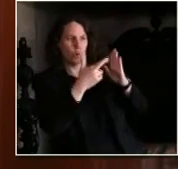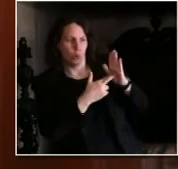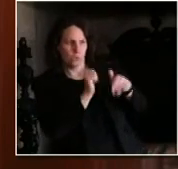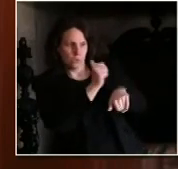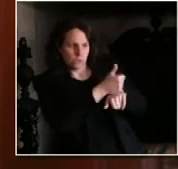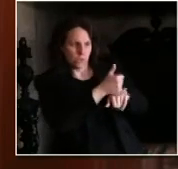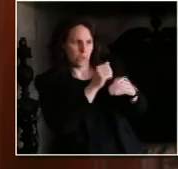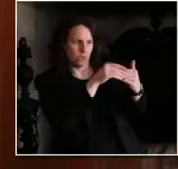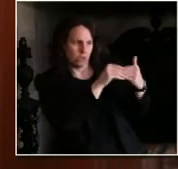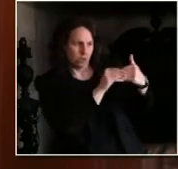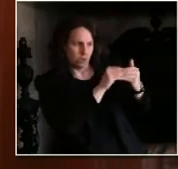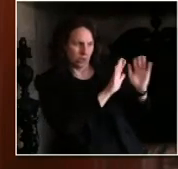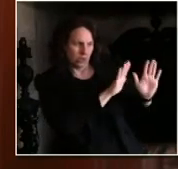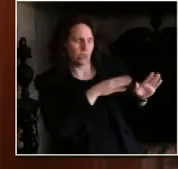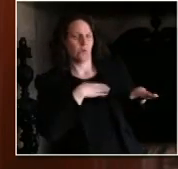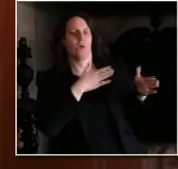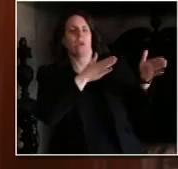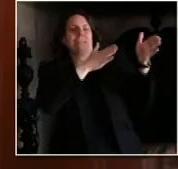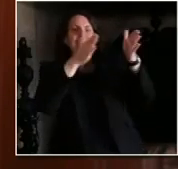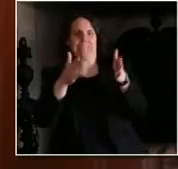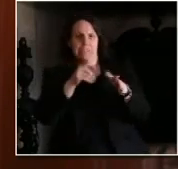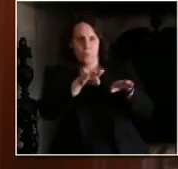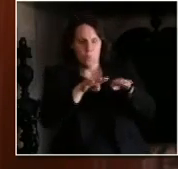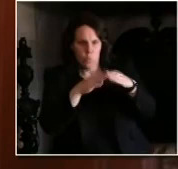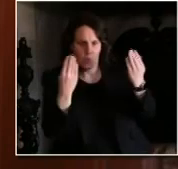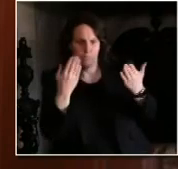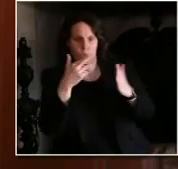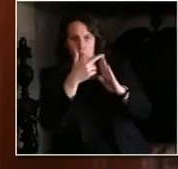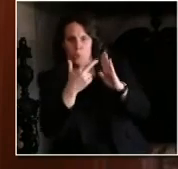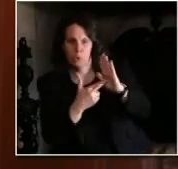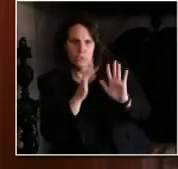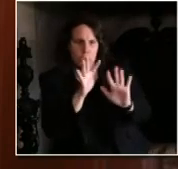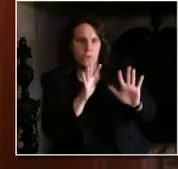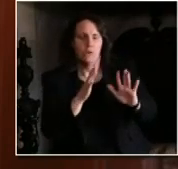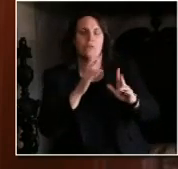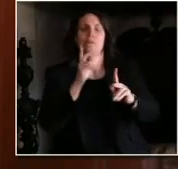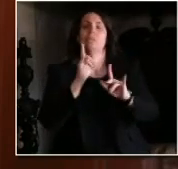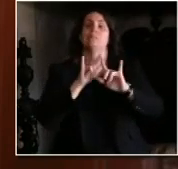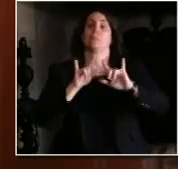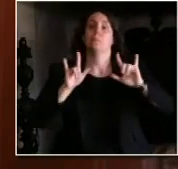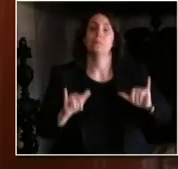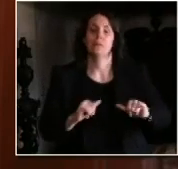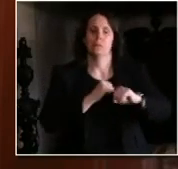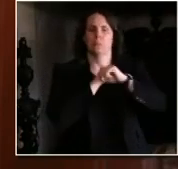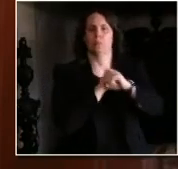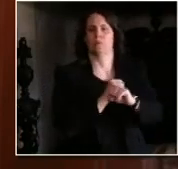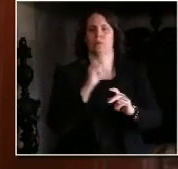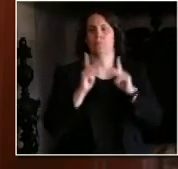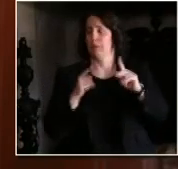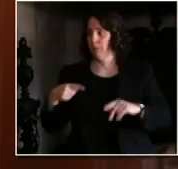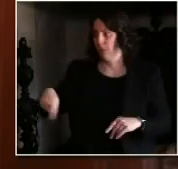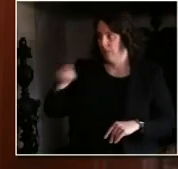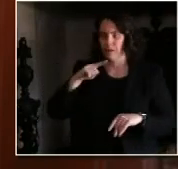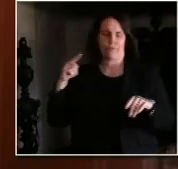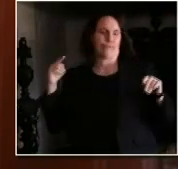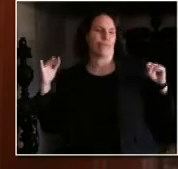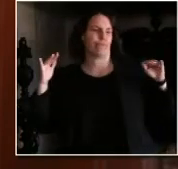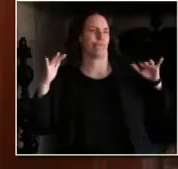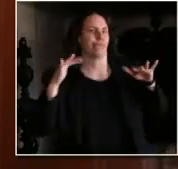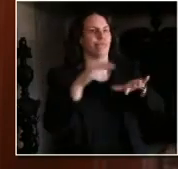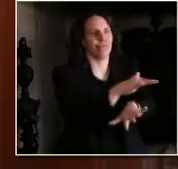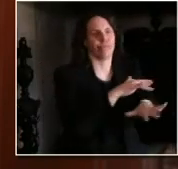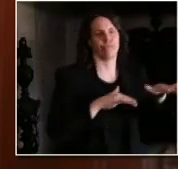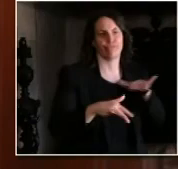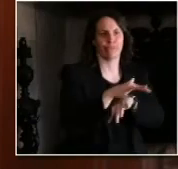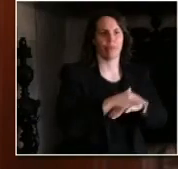ensure we get this right. Over time, people will go back to work, restaurants will reopen, and things will get